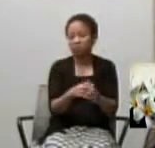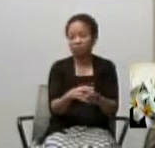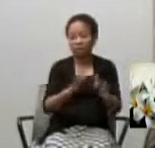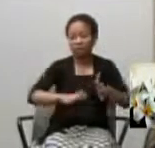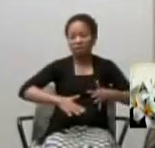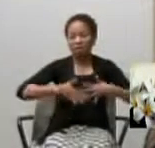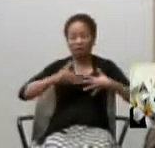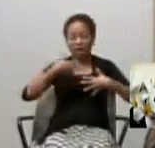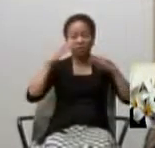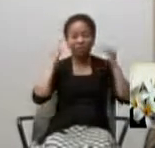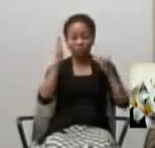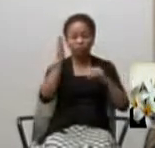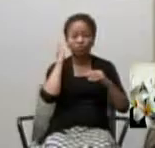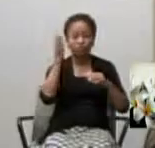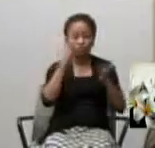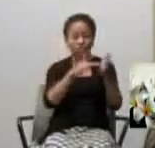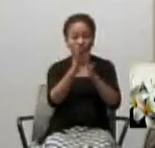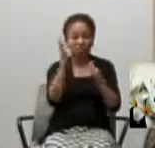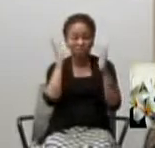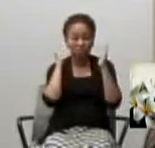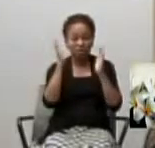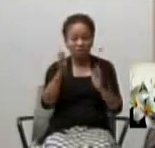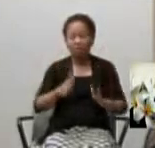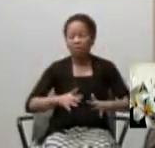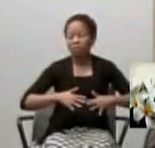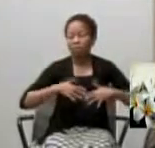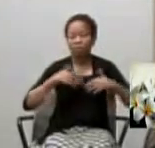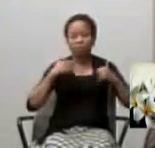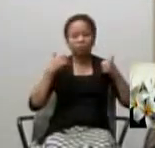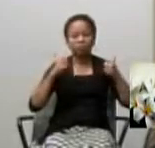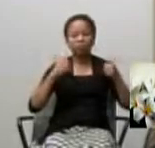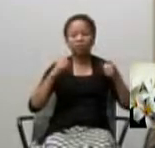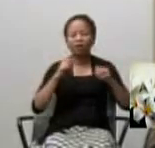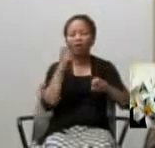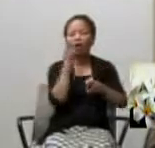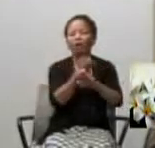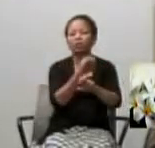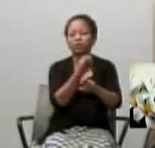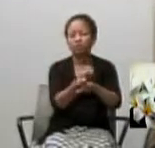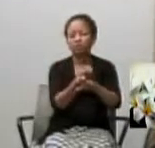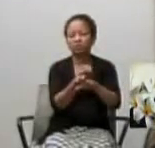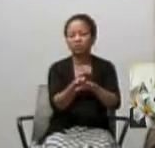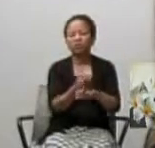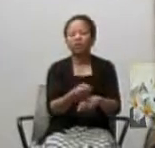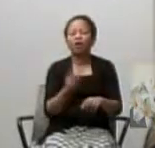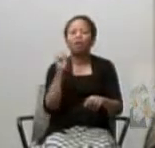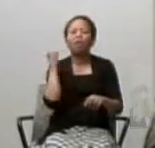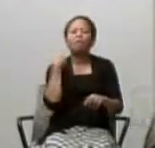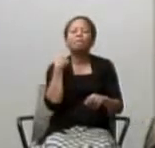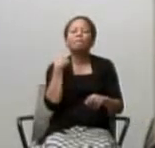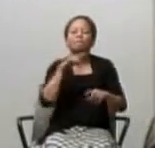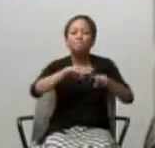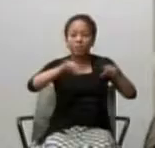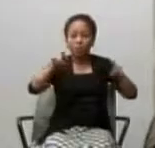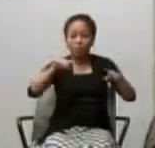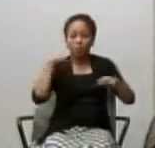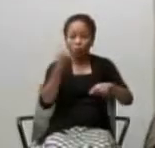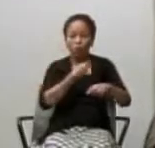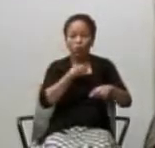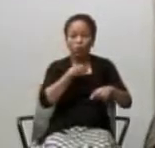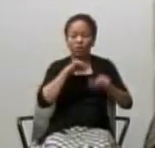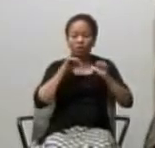continue, continue to trust in the God who has made that path open